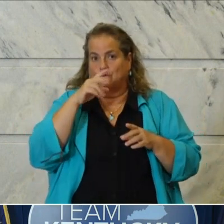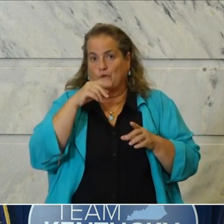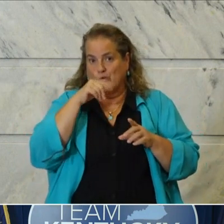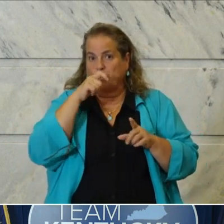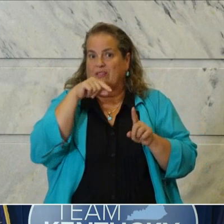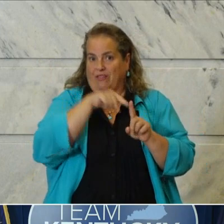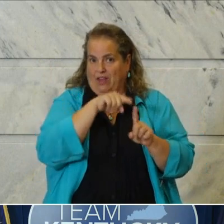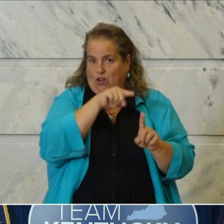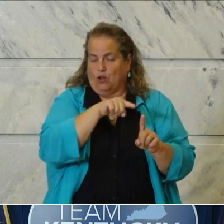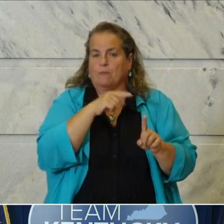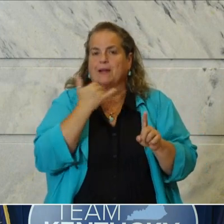to long term care.